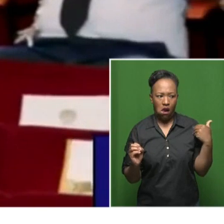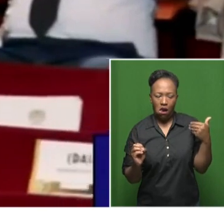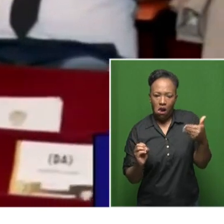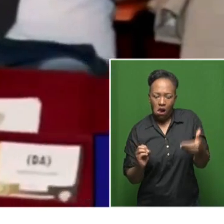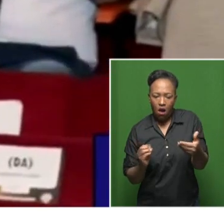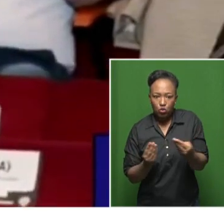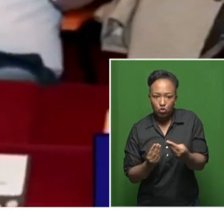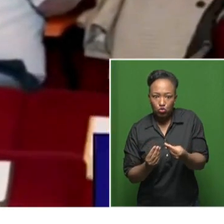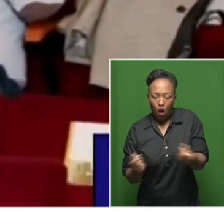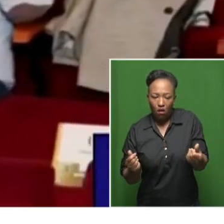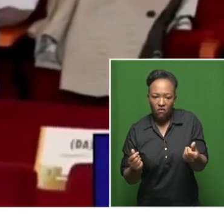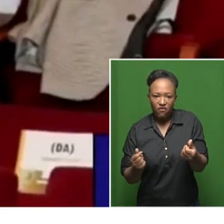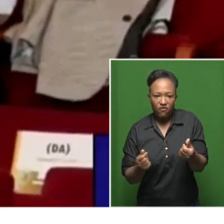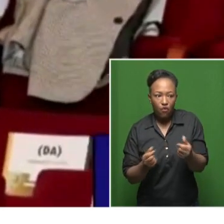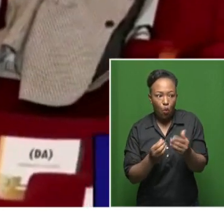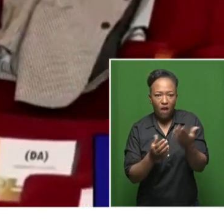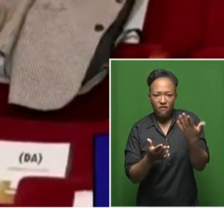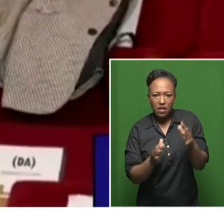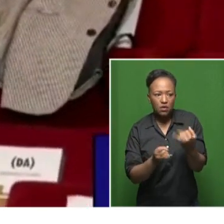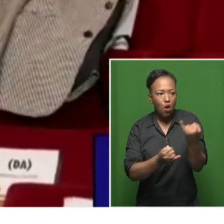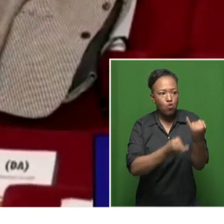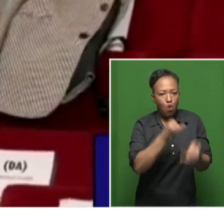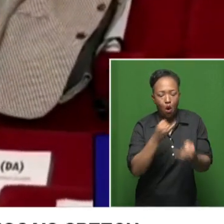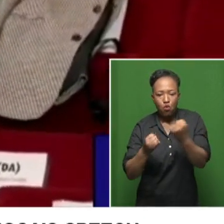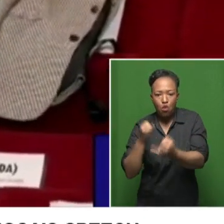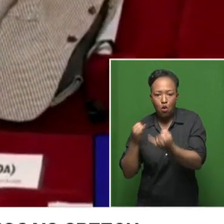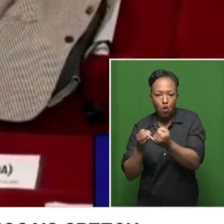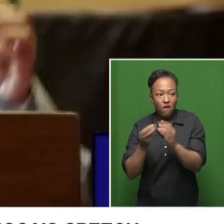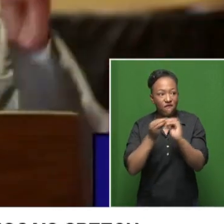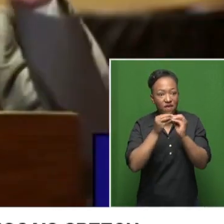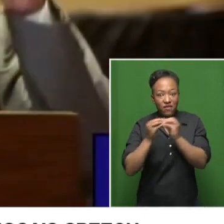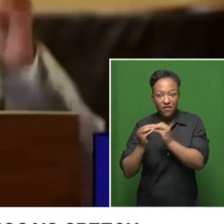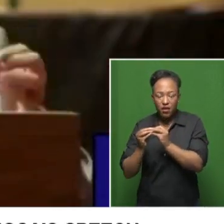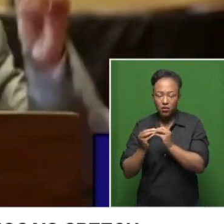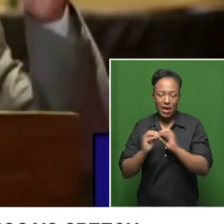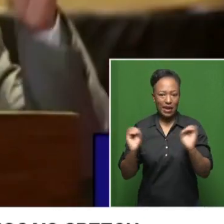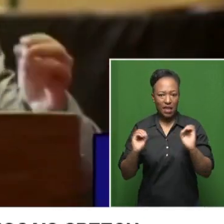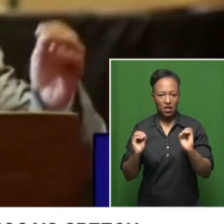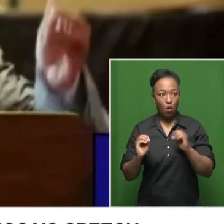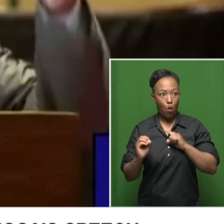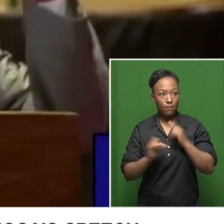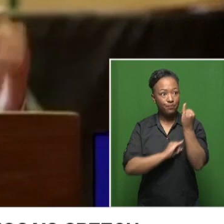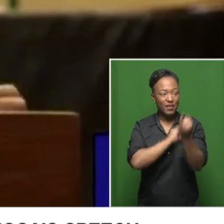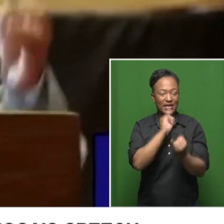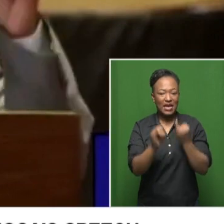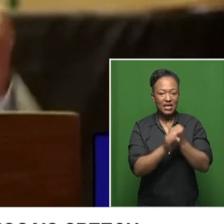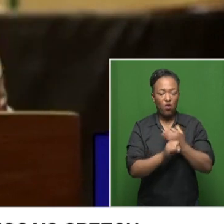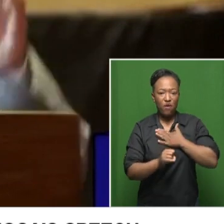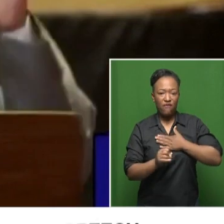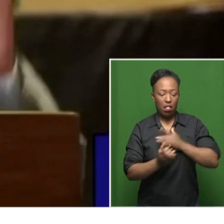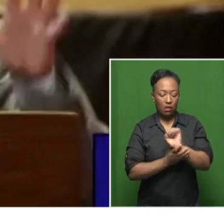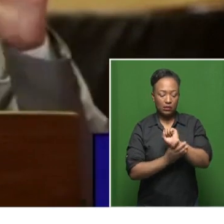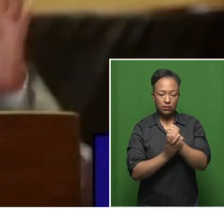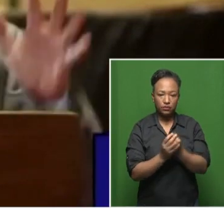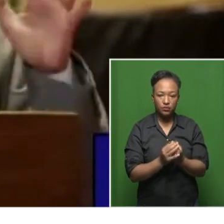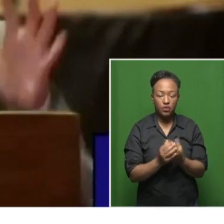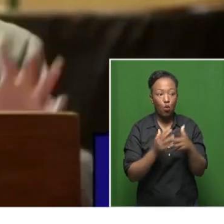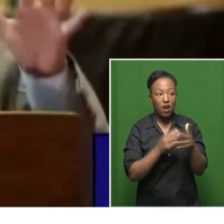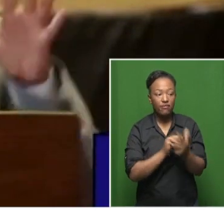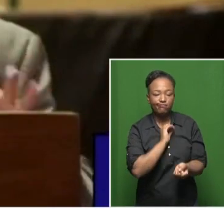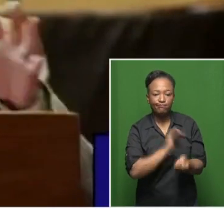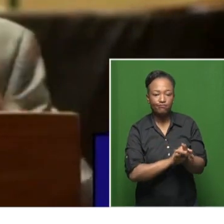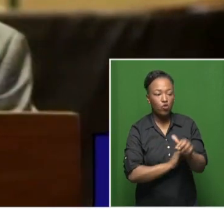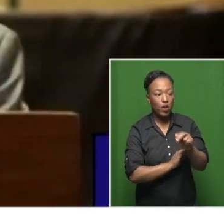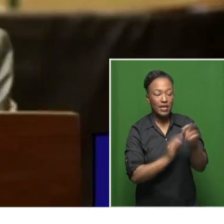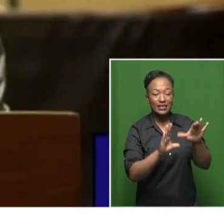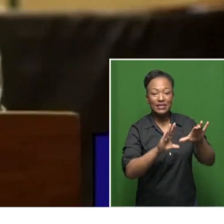determination to correct the wrongs that embarrassed us internationally. Whatever happens in your party affects all 59